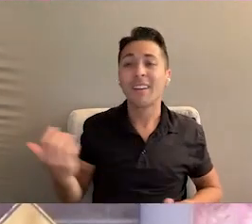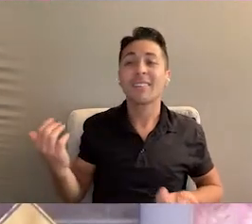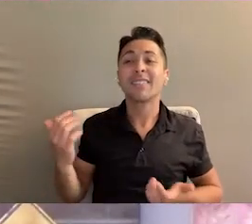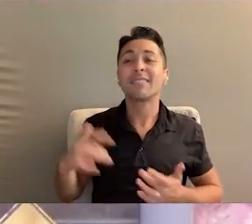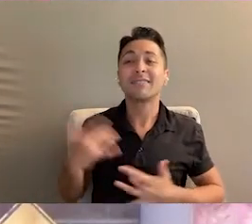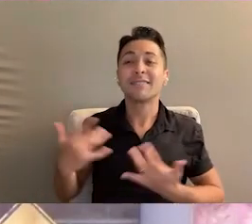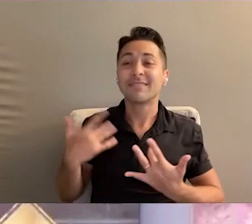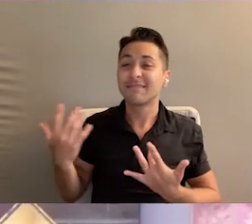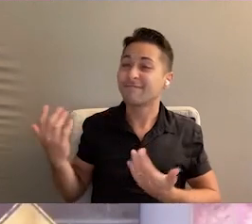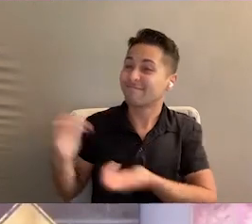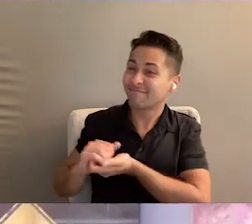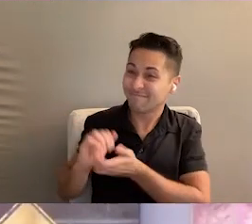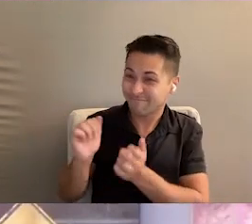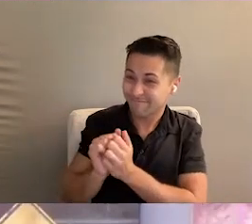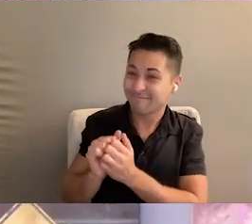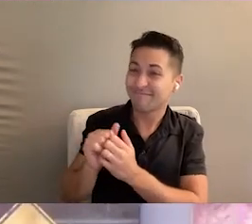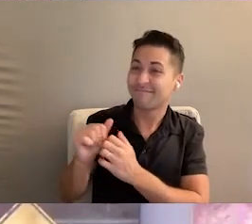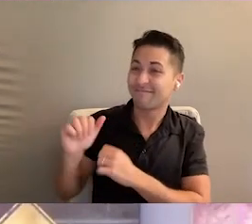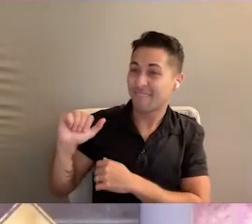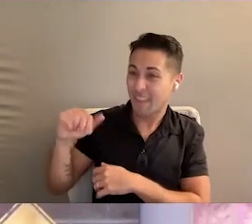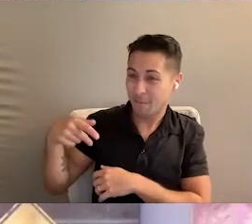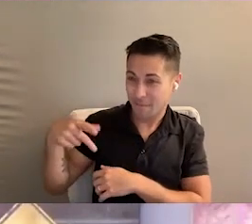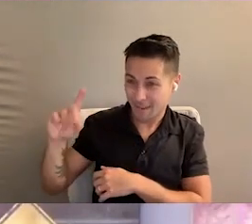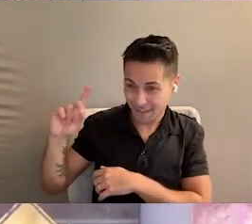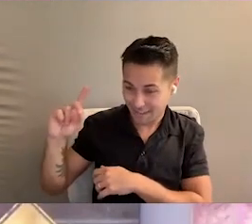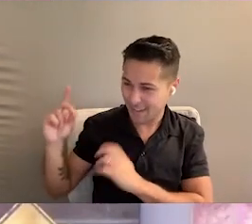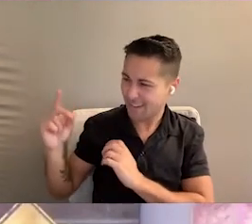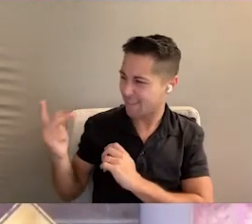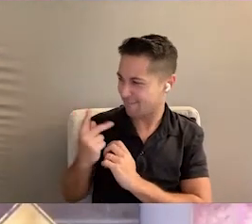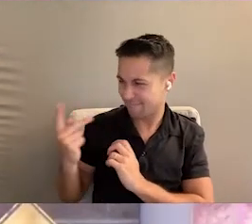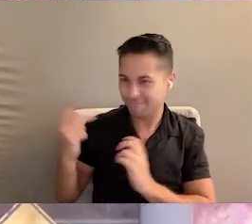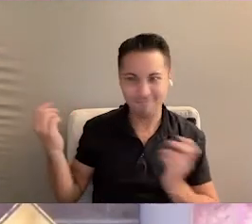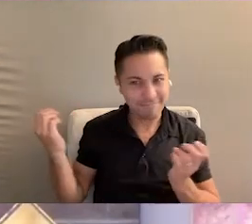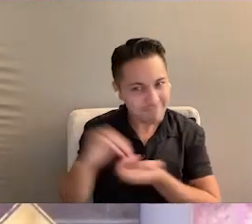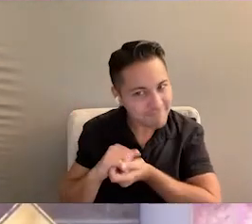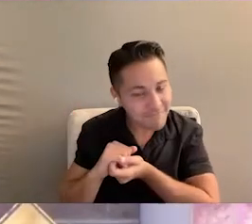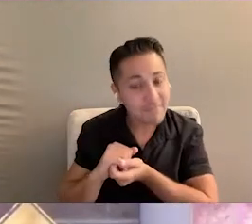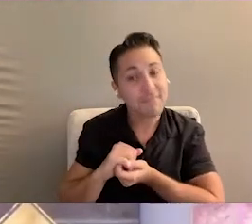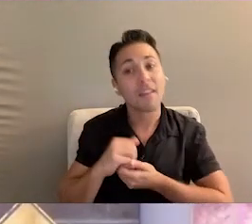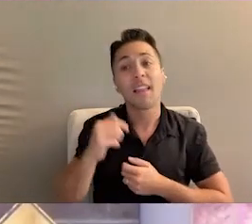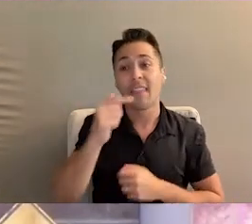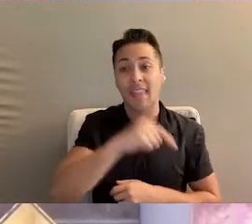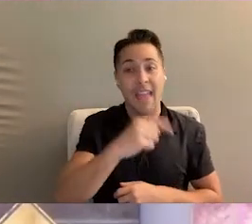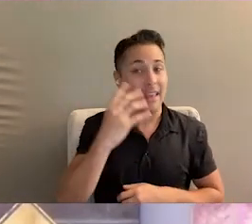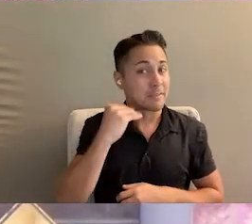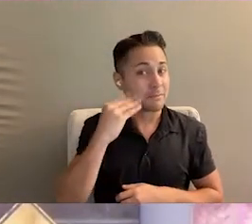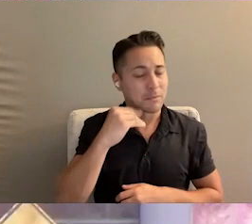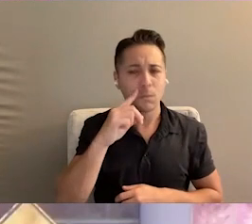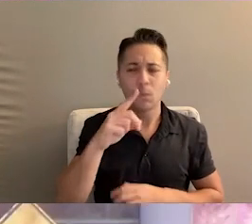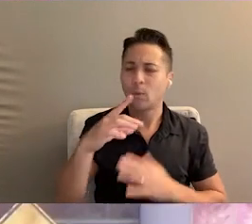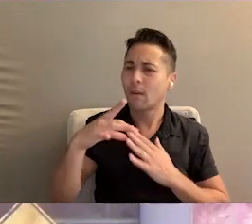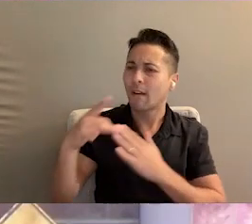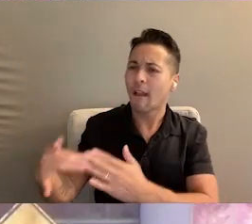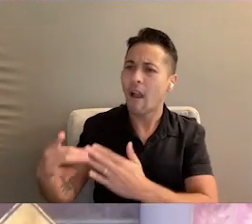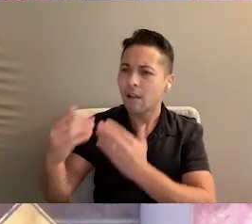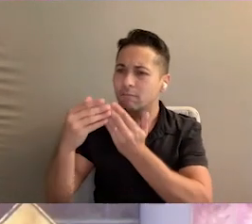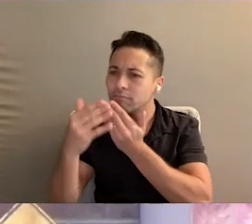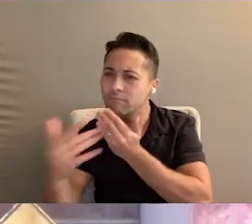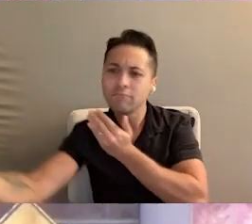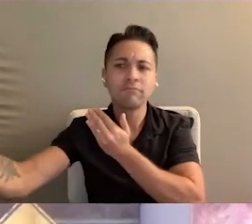to partner with the Agency for Persons with Disabilities to use this experience as a roadmap.